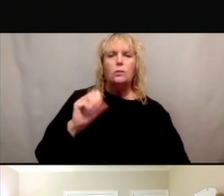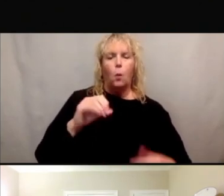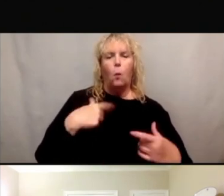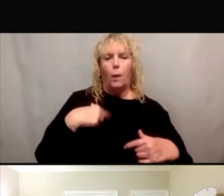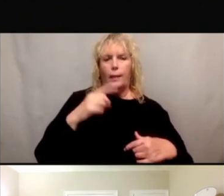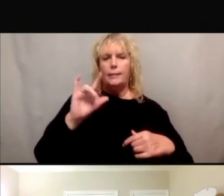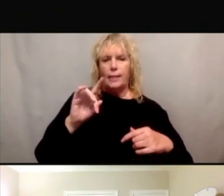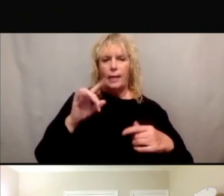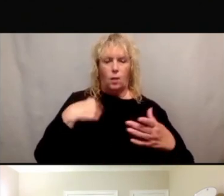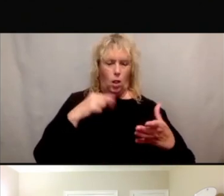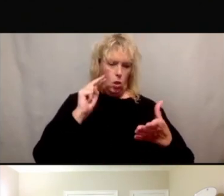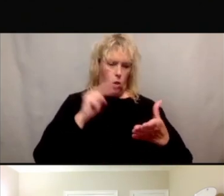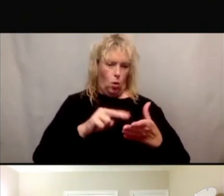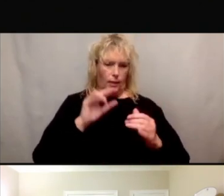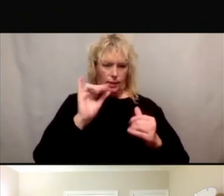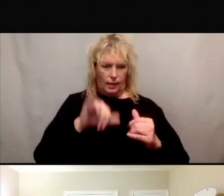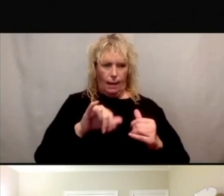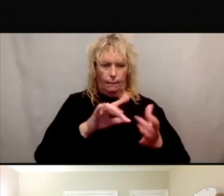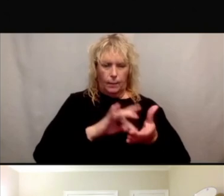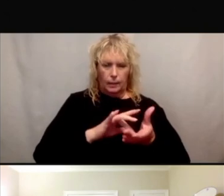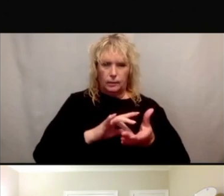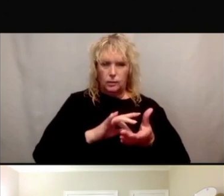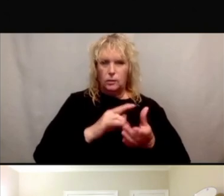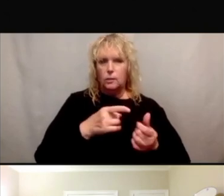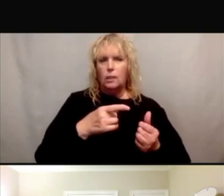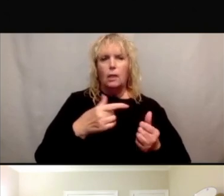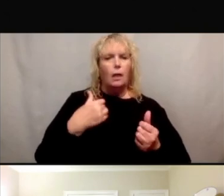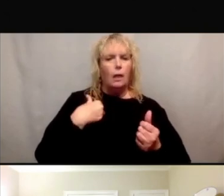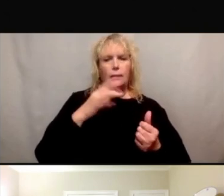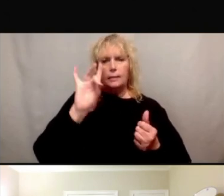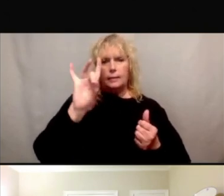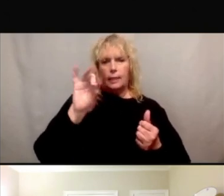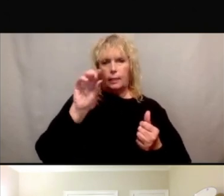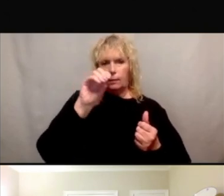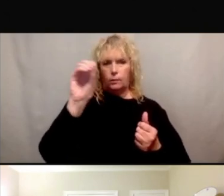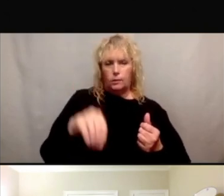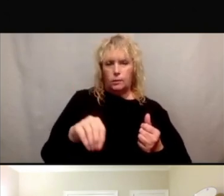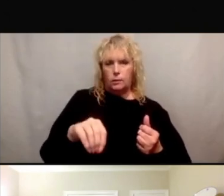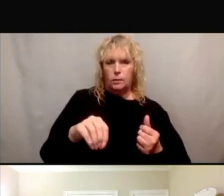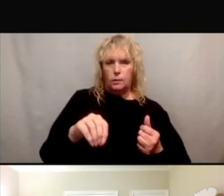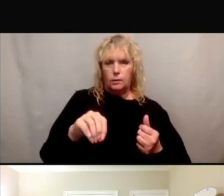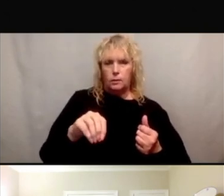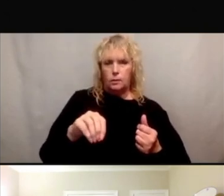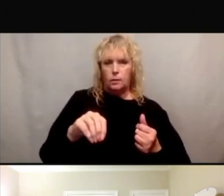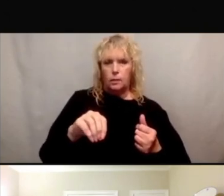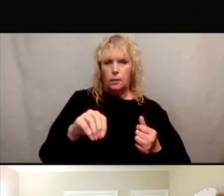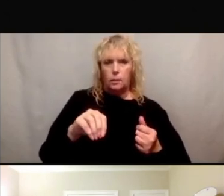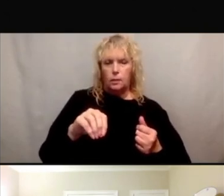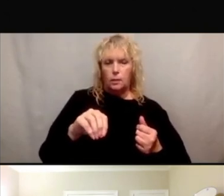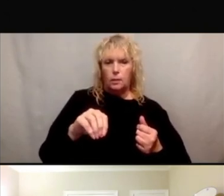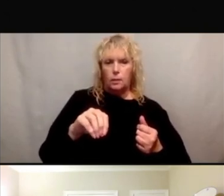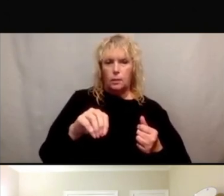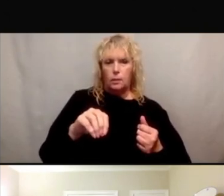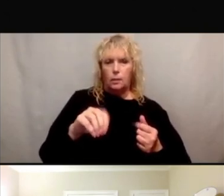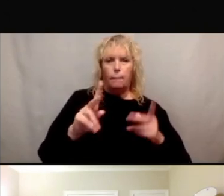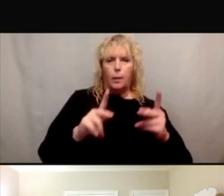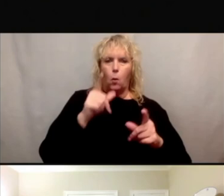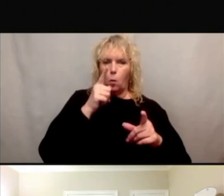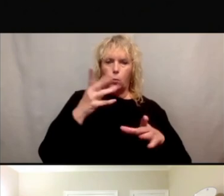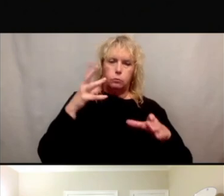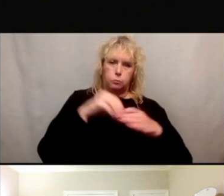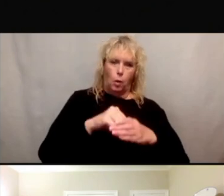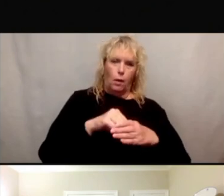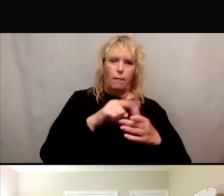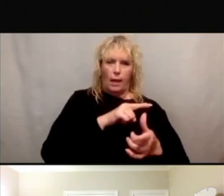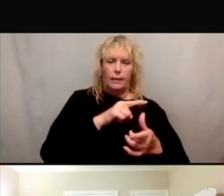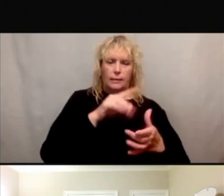and when we really looked at it, there was about 80% who participated in this study before